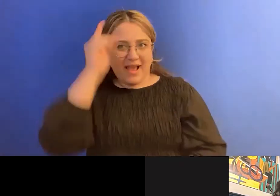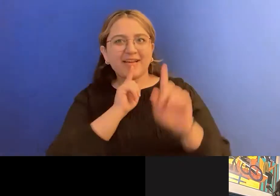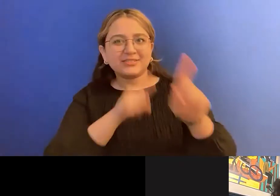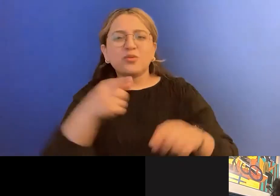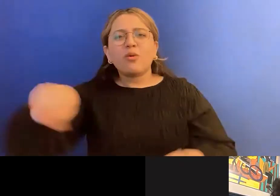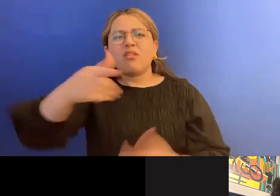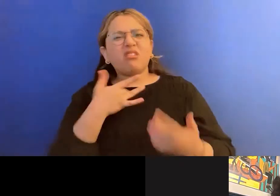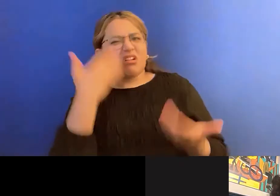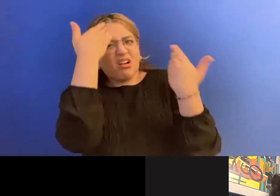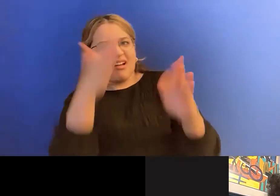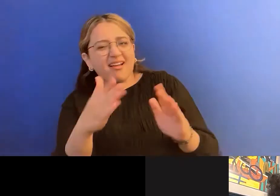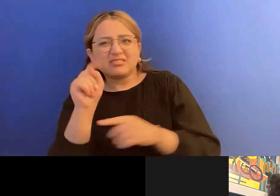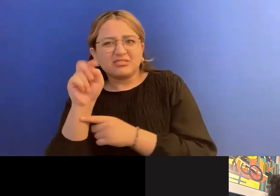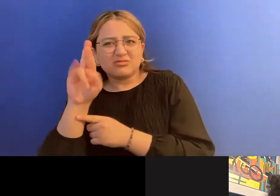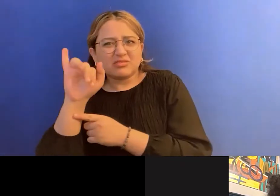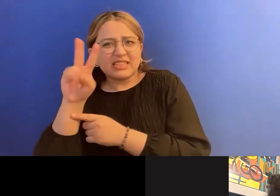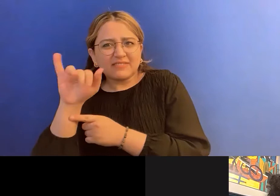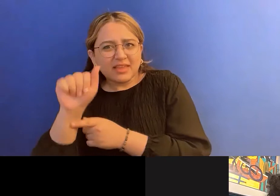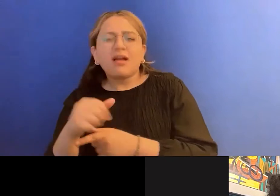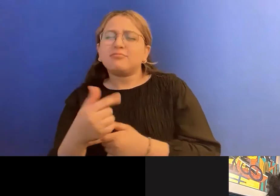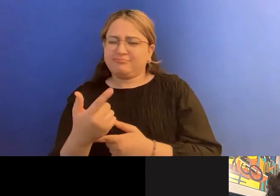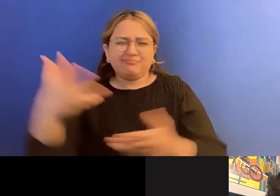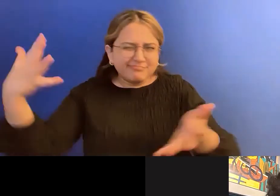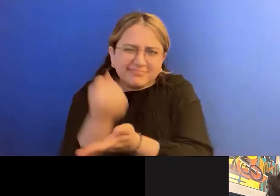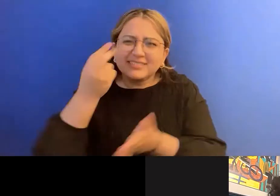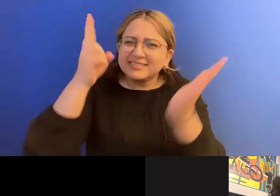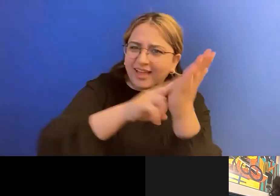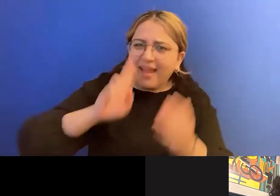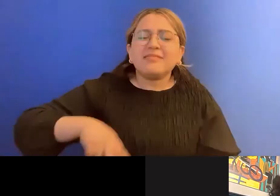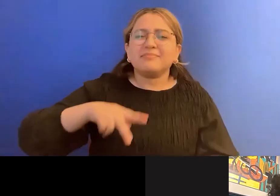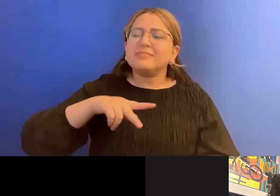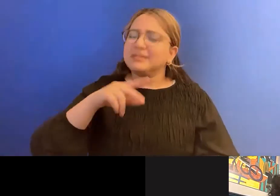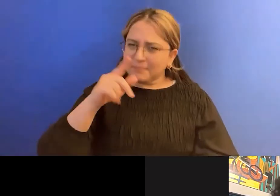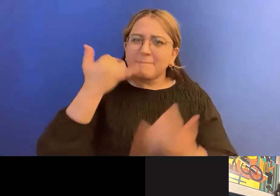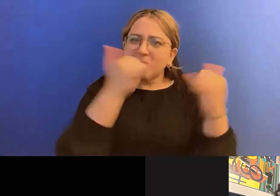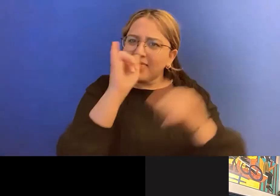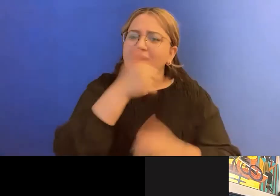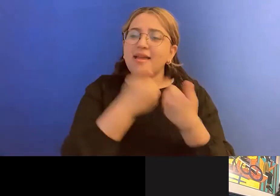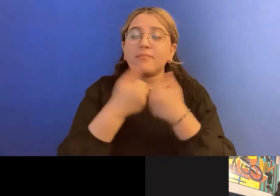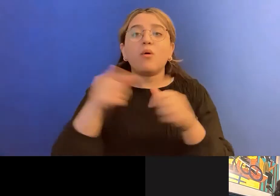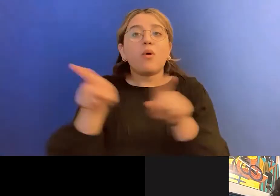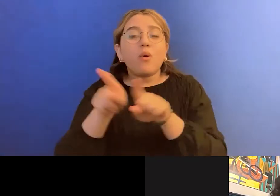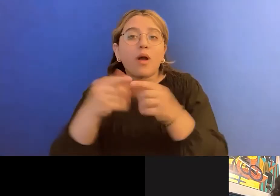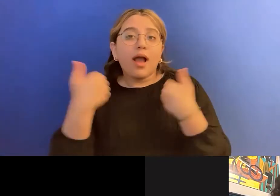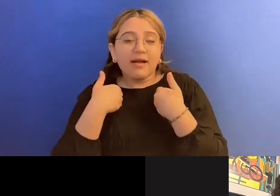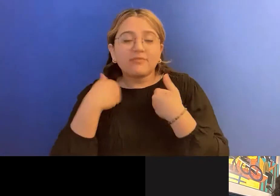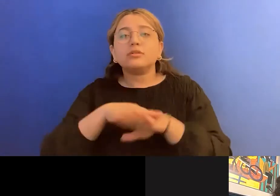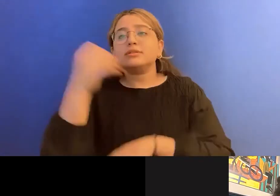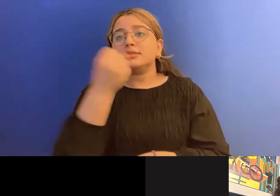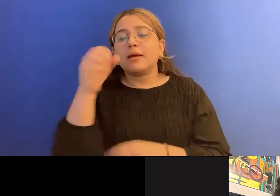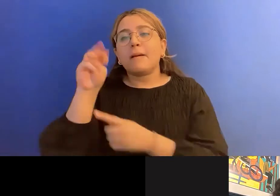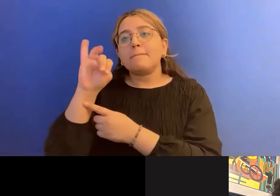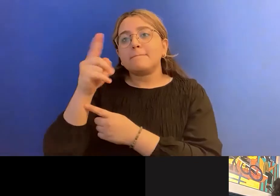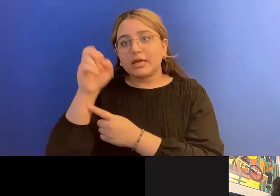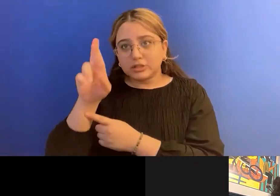should sign up and play the game. And we also on Saturday have a virtual mixer. Our Fat Trivia Game is hosted by Patrick